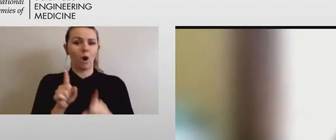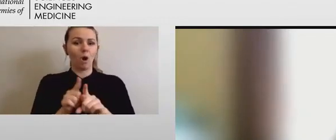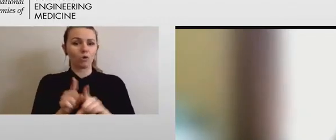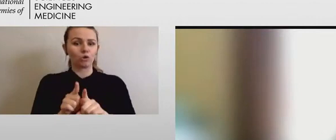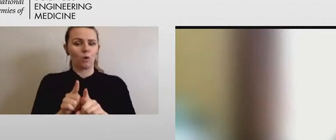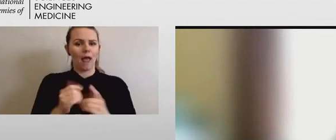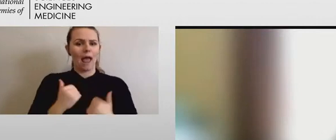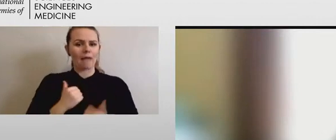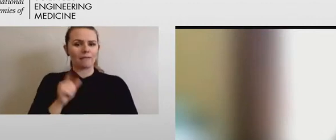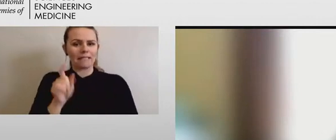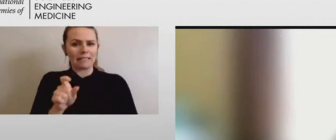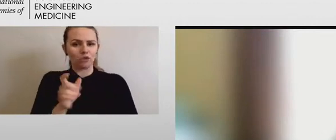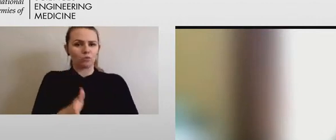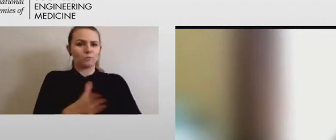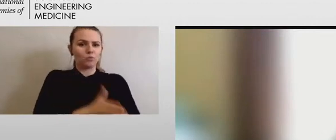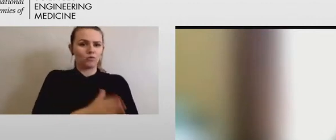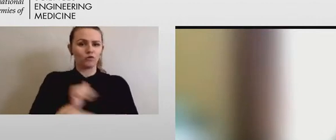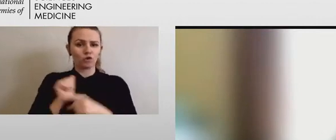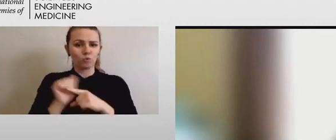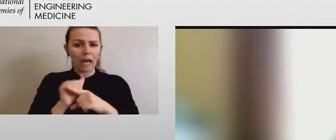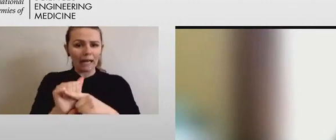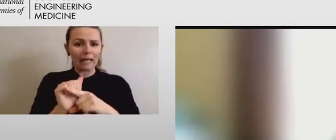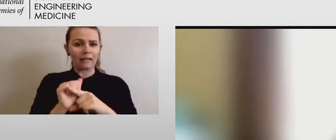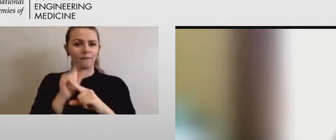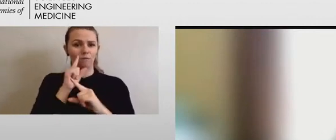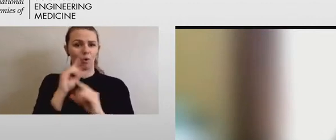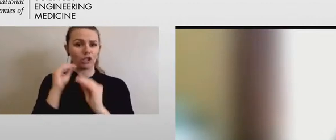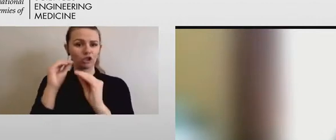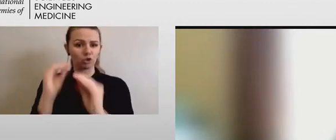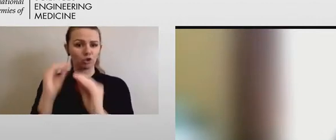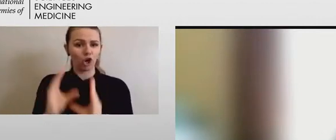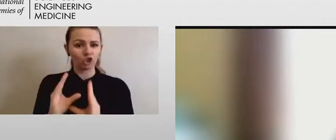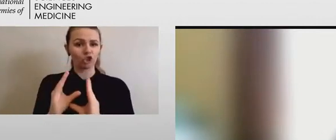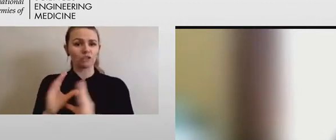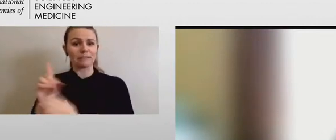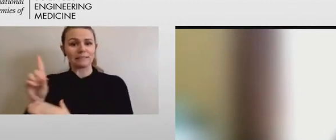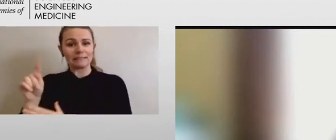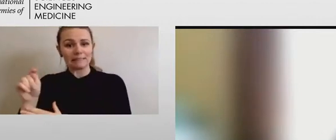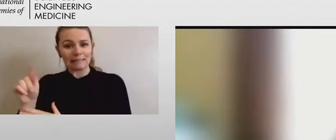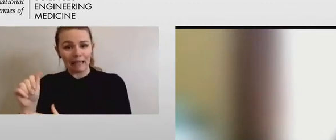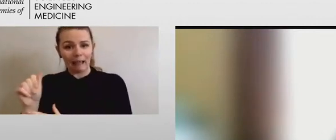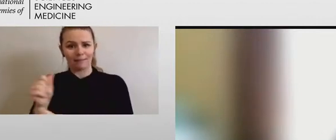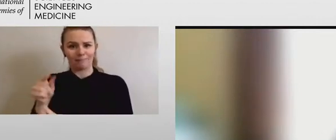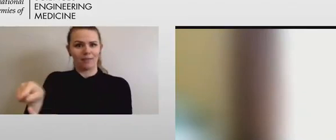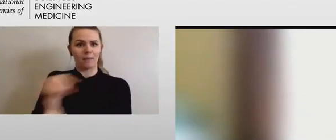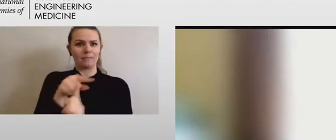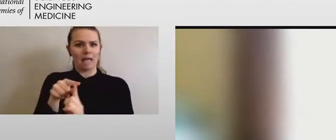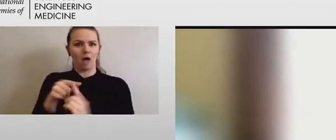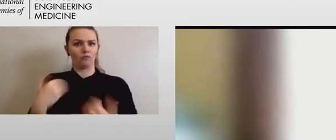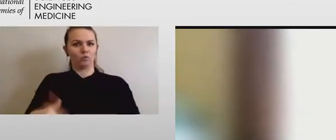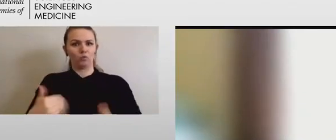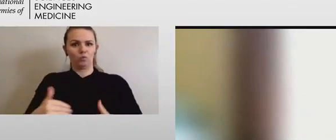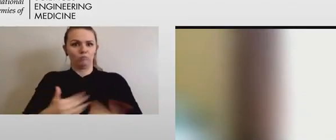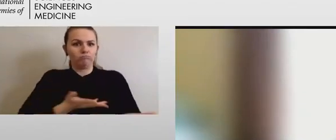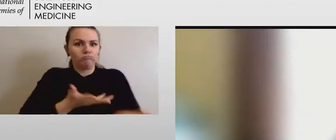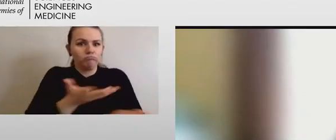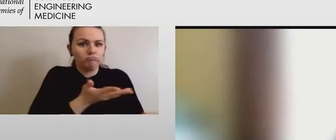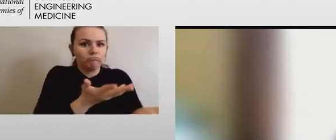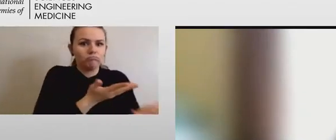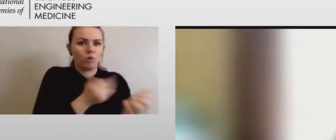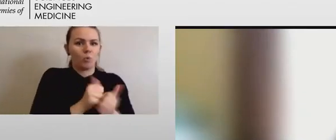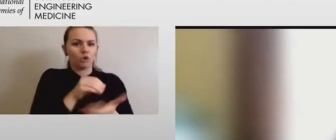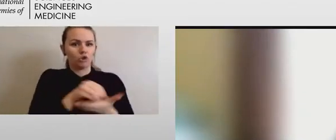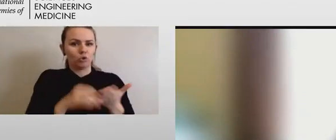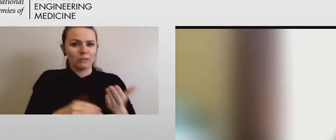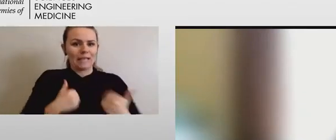instructors and TAs who are at the forefront of teaching new students with disabilities